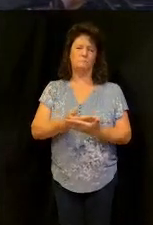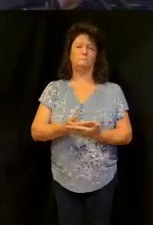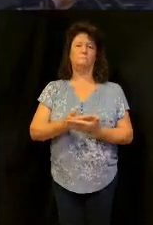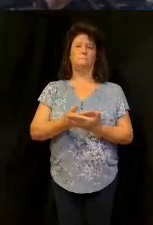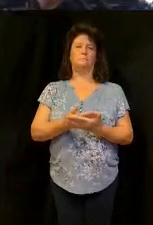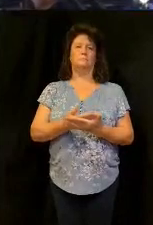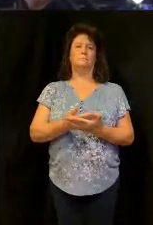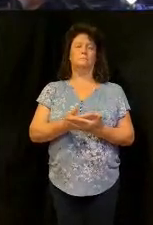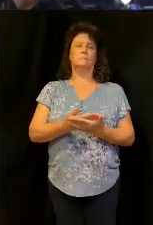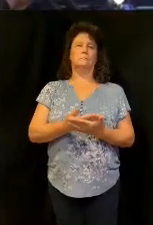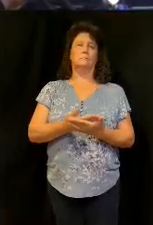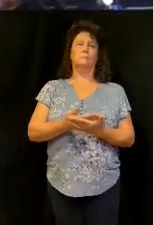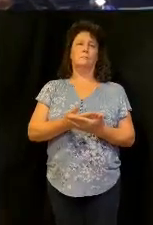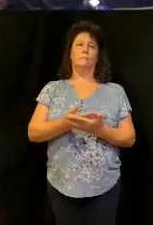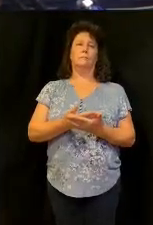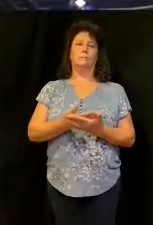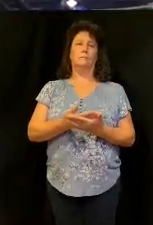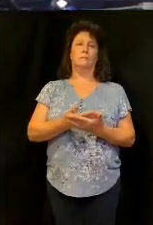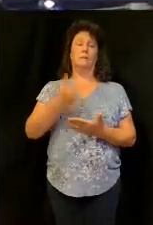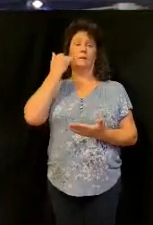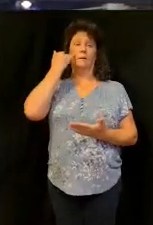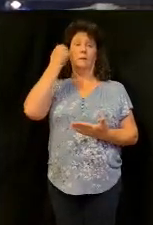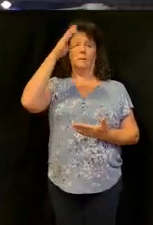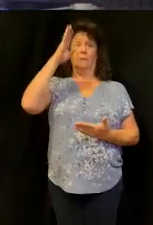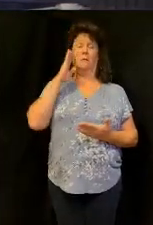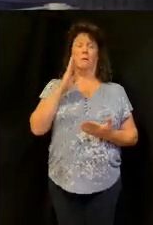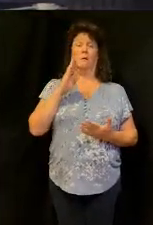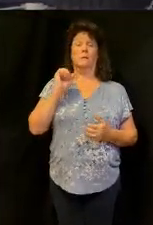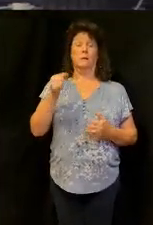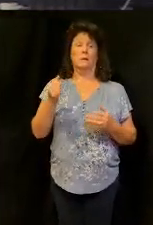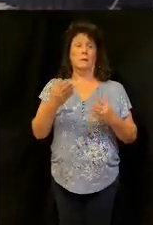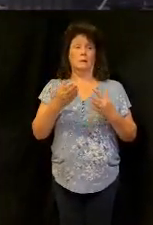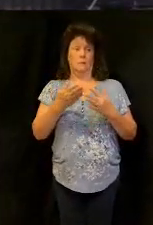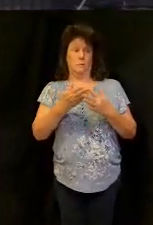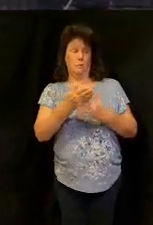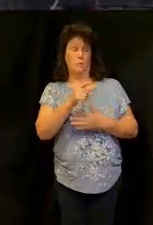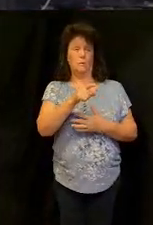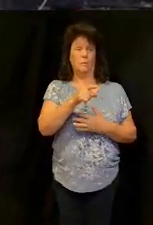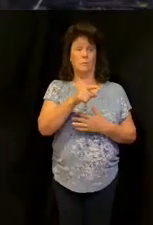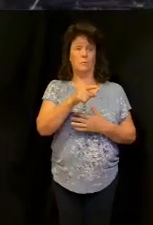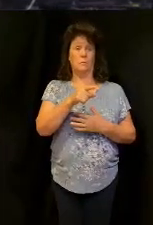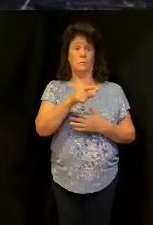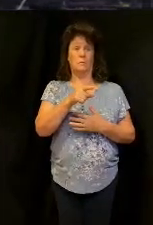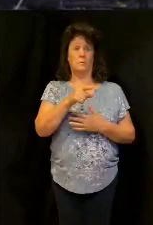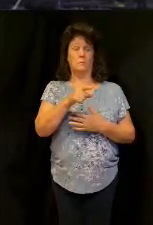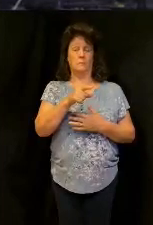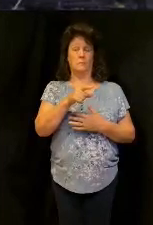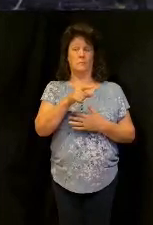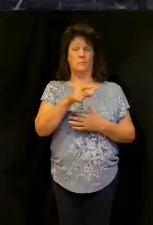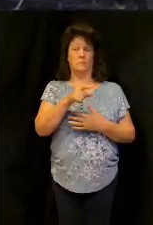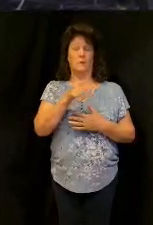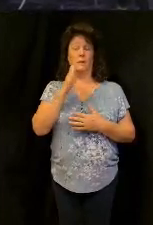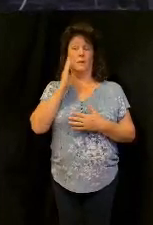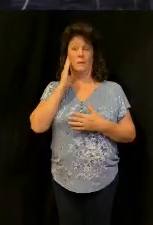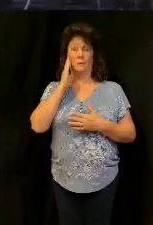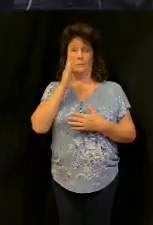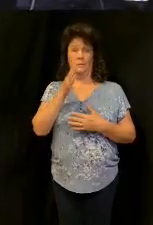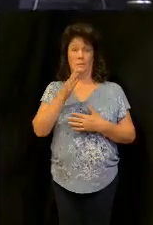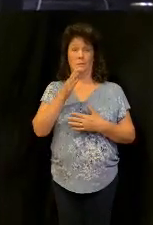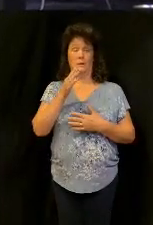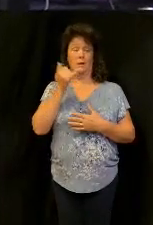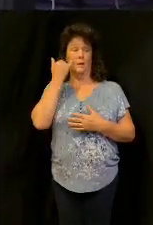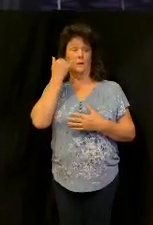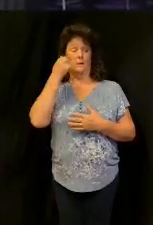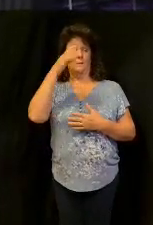listen if God can get it through you he'll get it to you if God can get it through